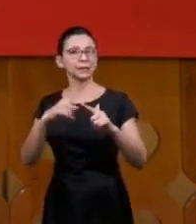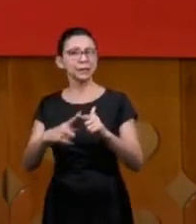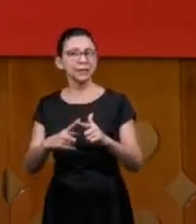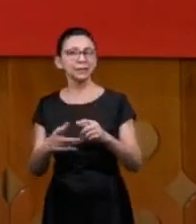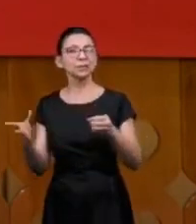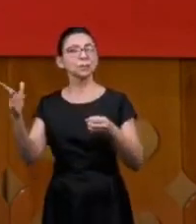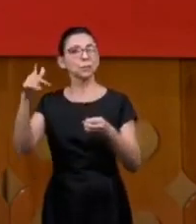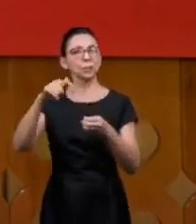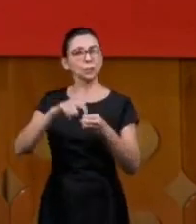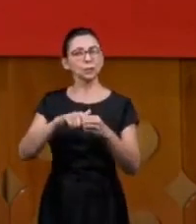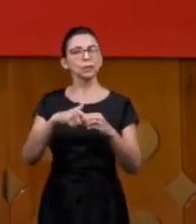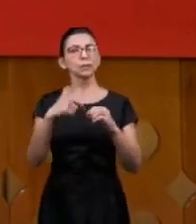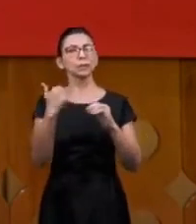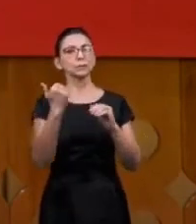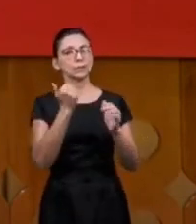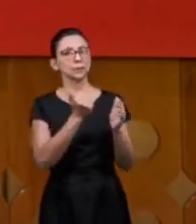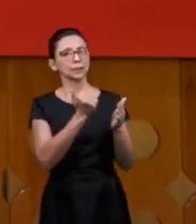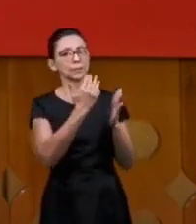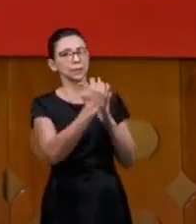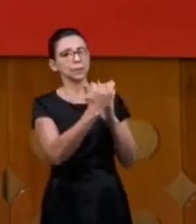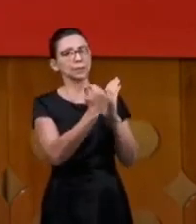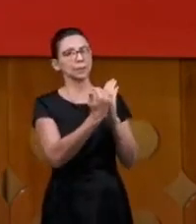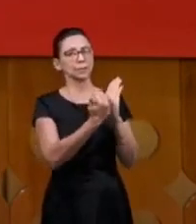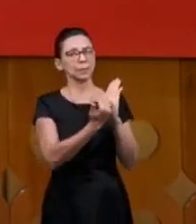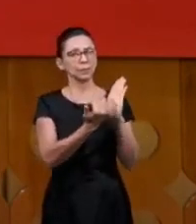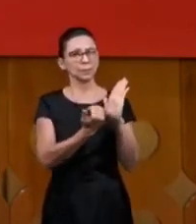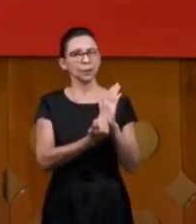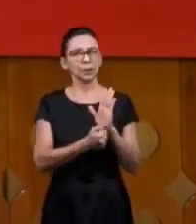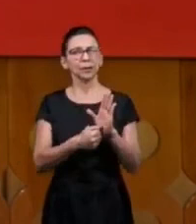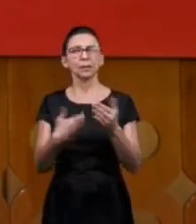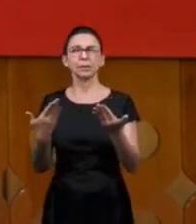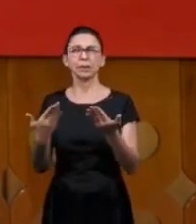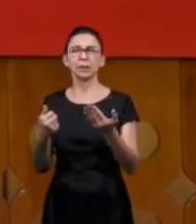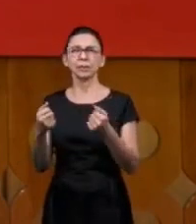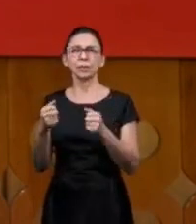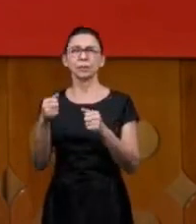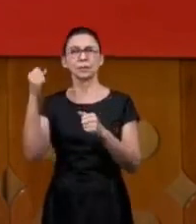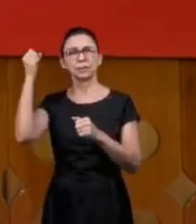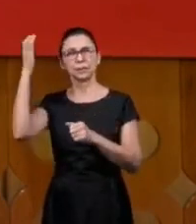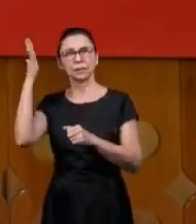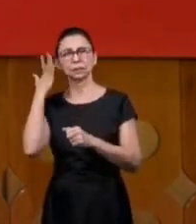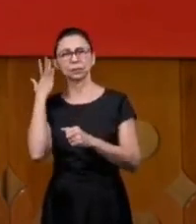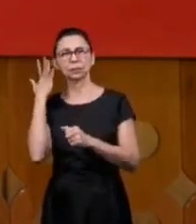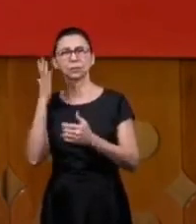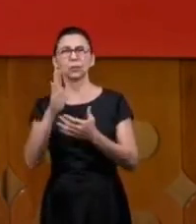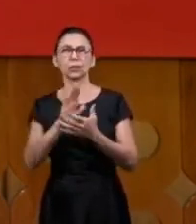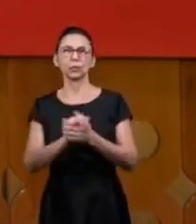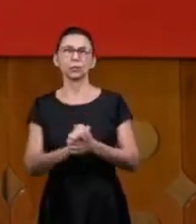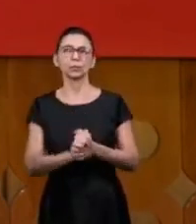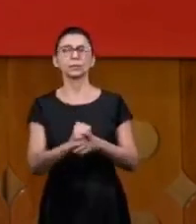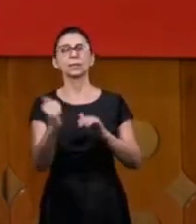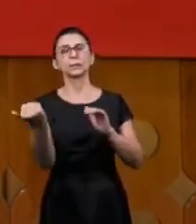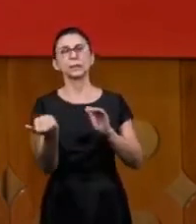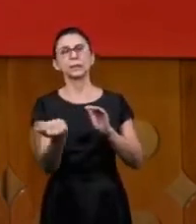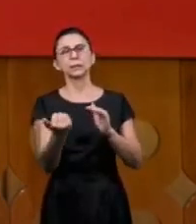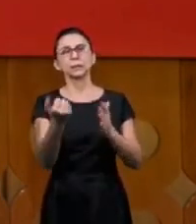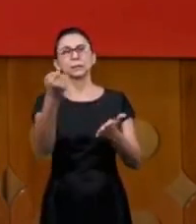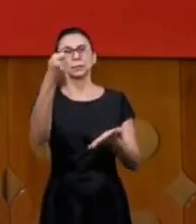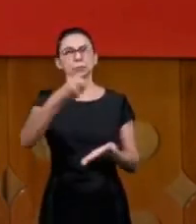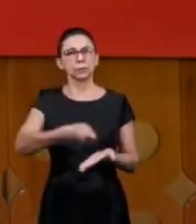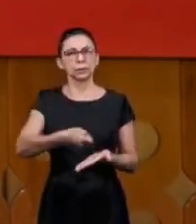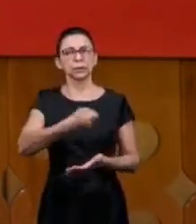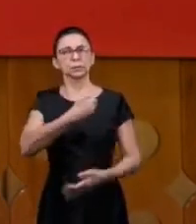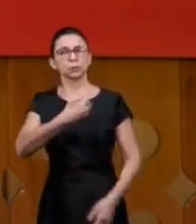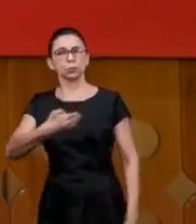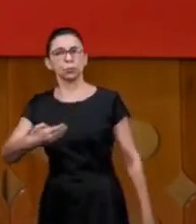gradually because of the orientations of the authorities the technical aspects of the governments or the health